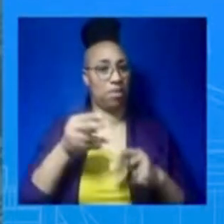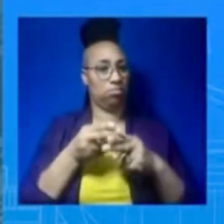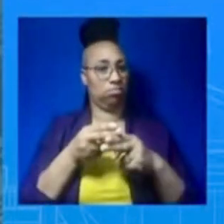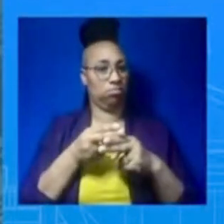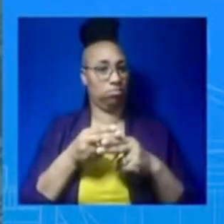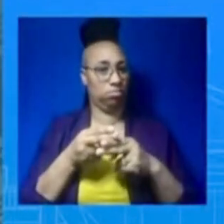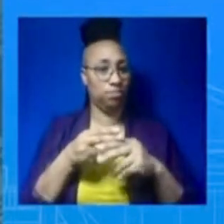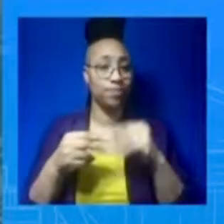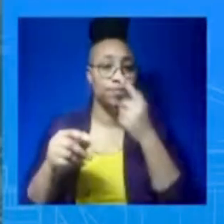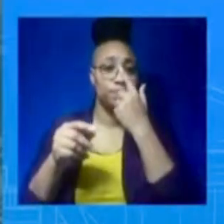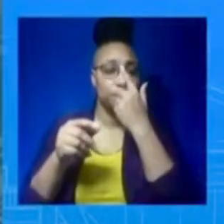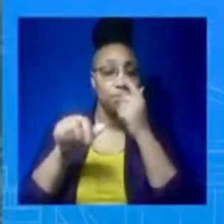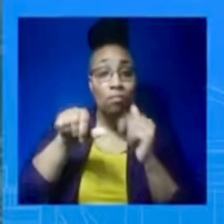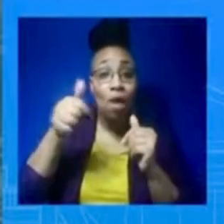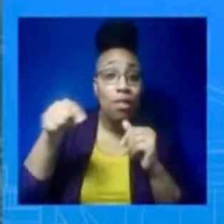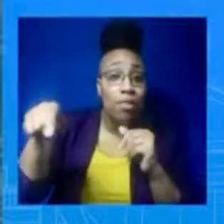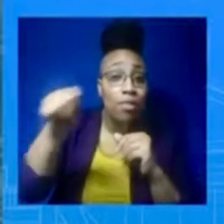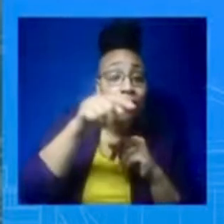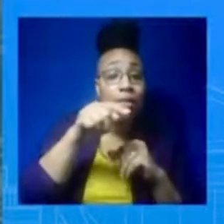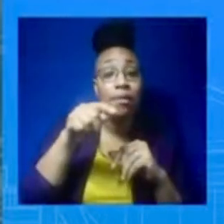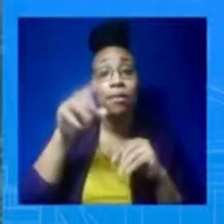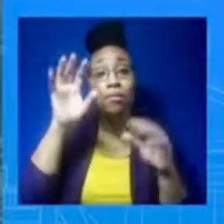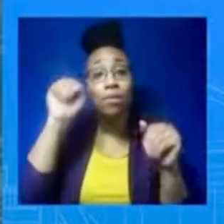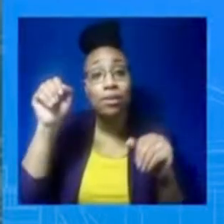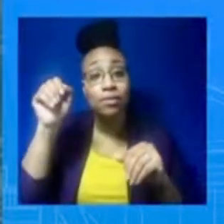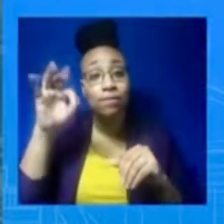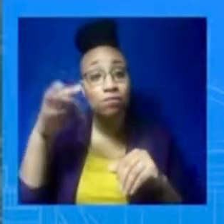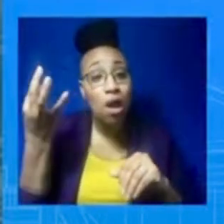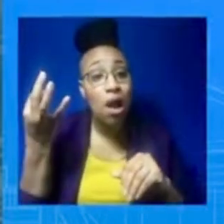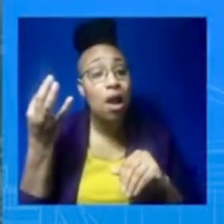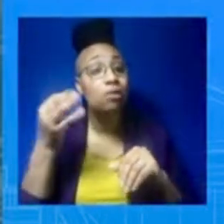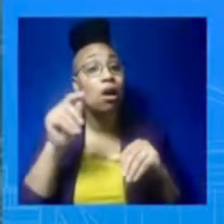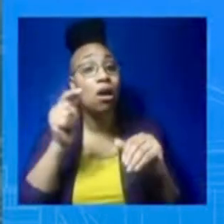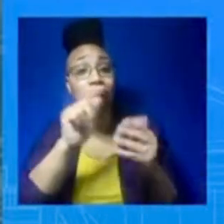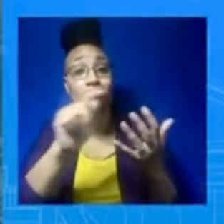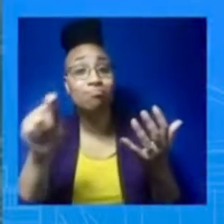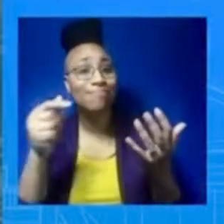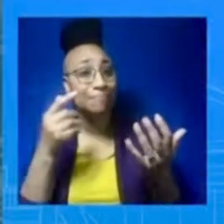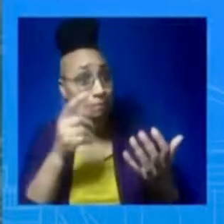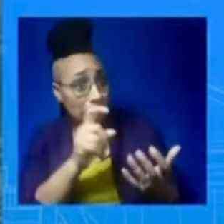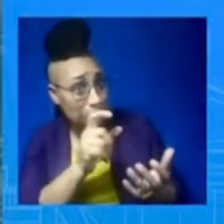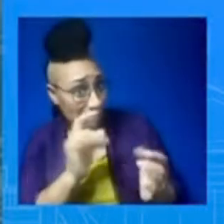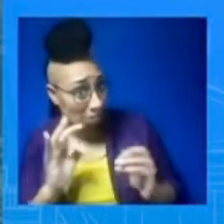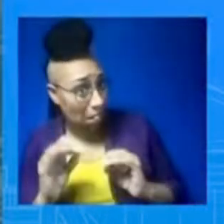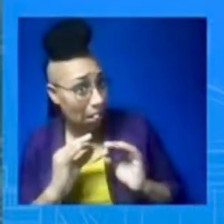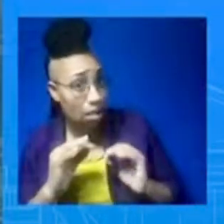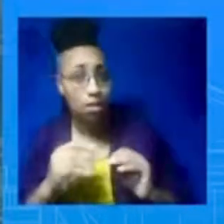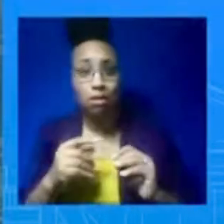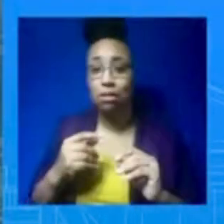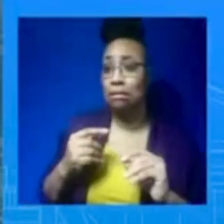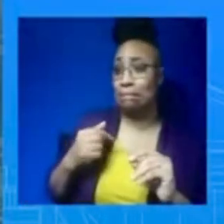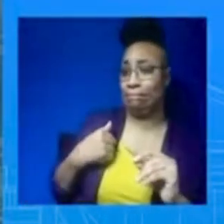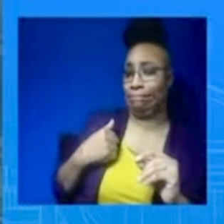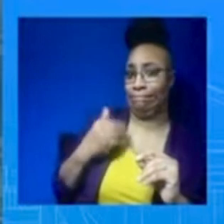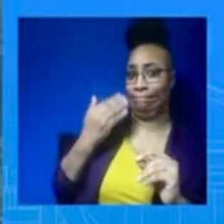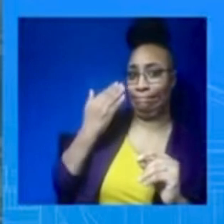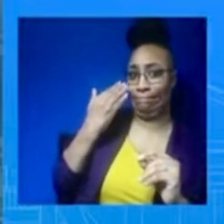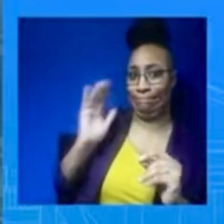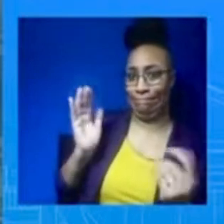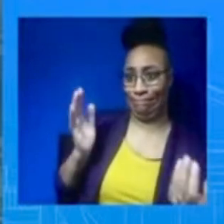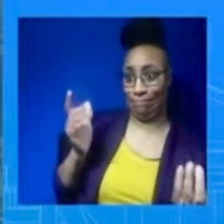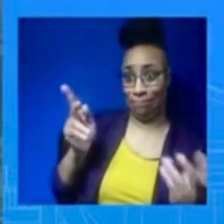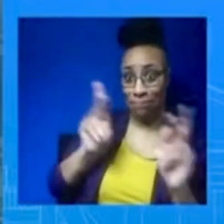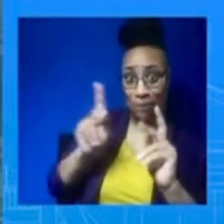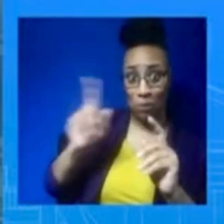I said, he does look forward to meeting with the B-9, the Bucharest 9 leaders. So there will be leaders from the eastern flank countries of NATO